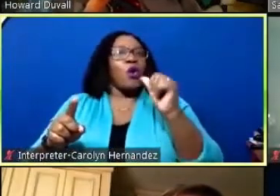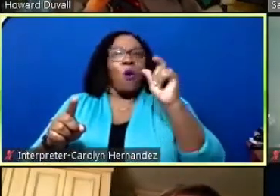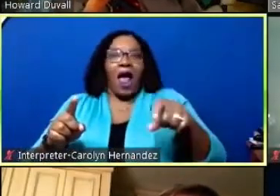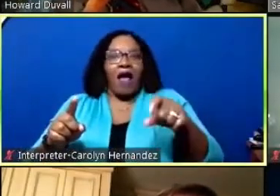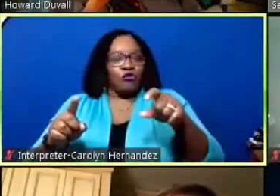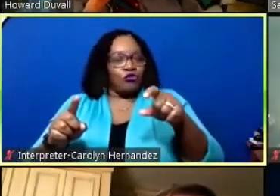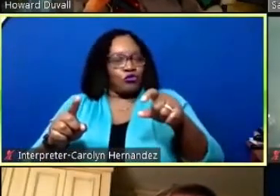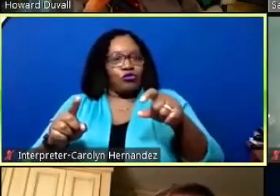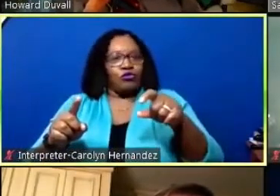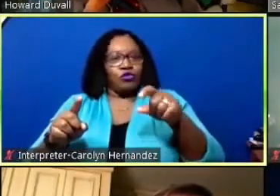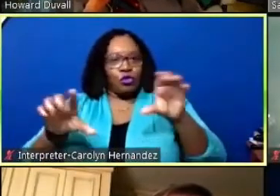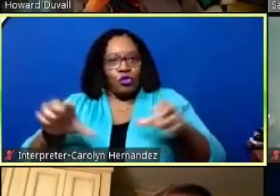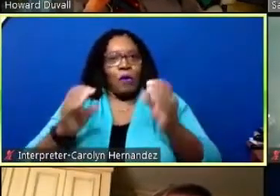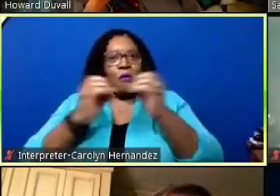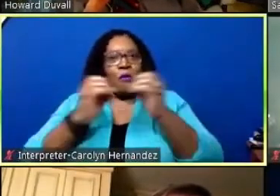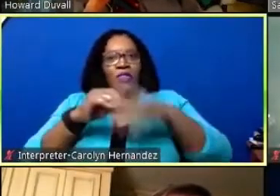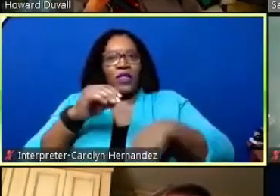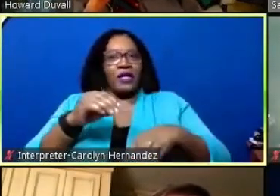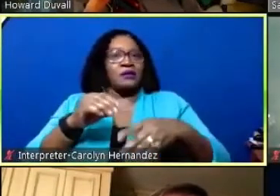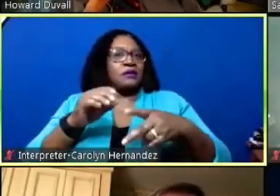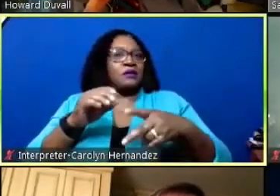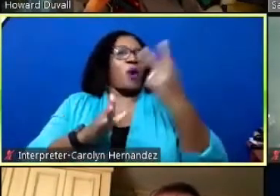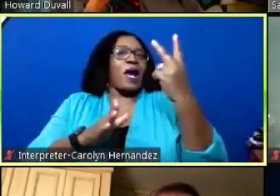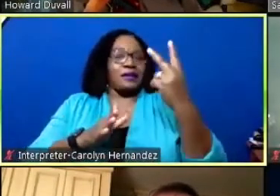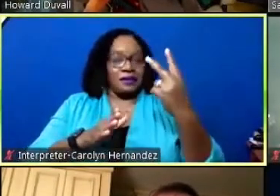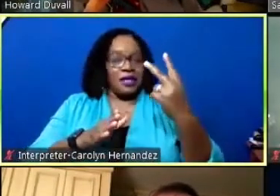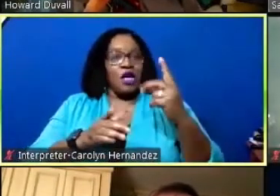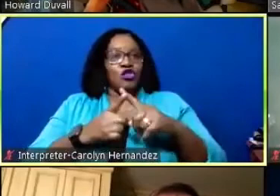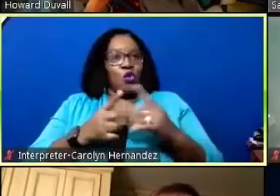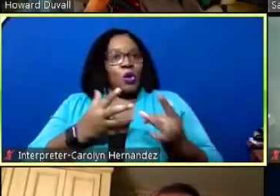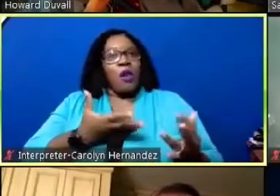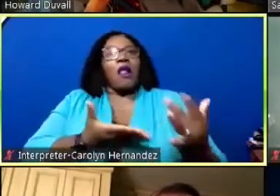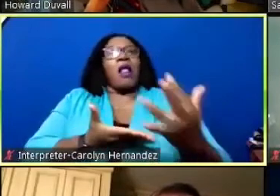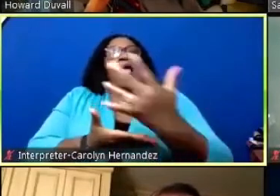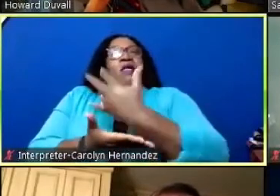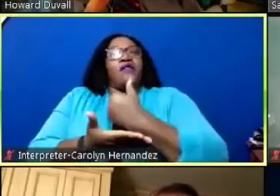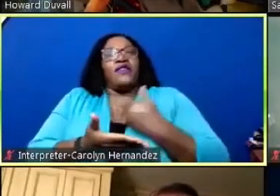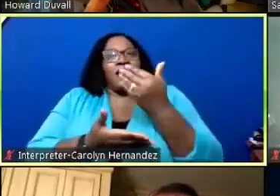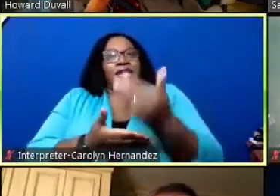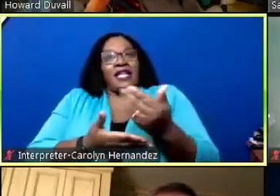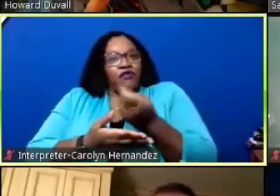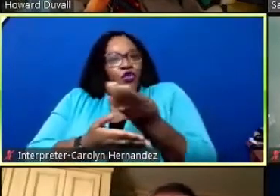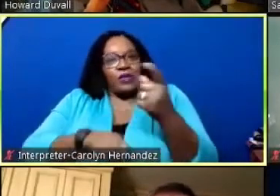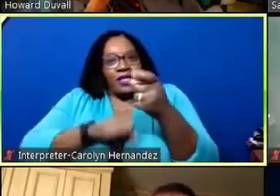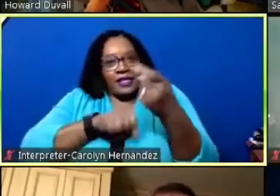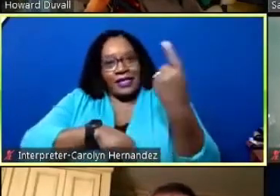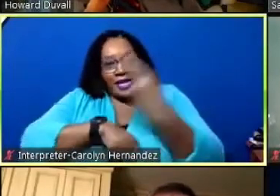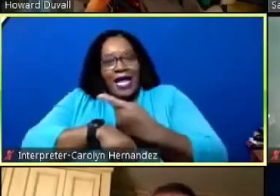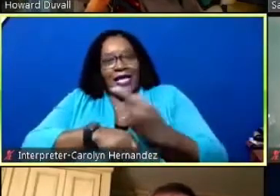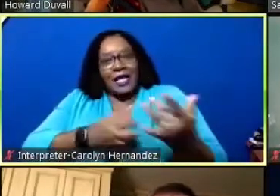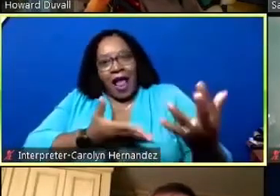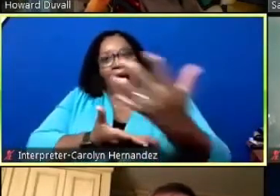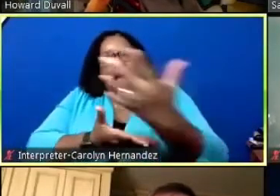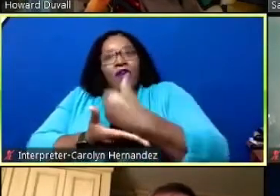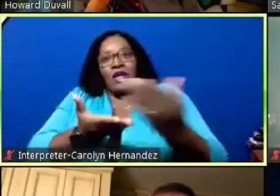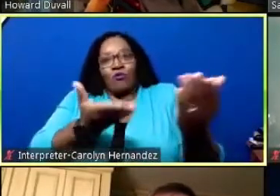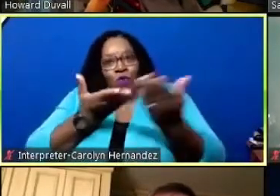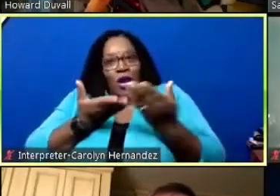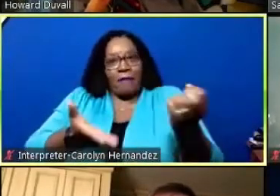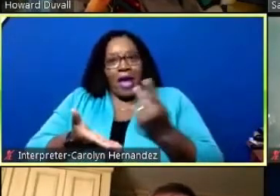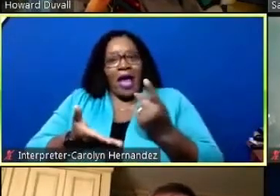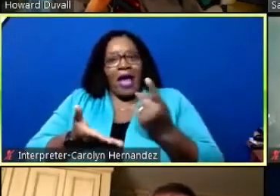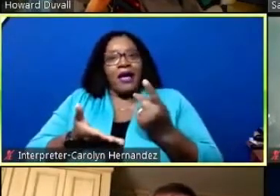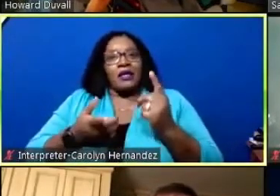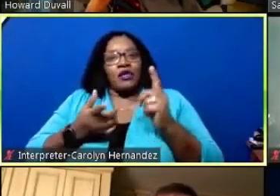this you know more than twice so we will gather those up over these next days um bring those back to you at a